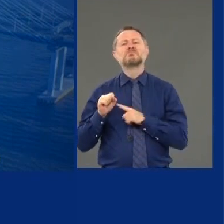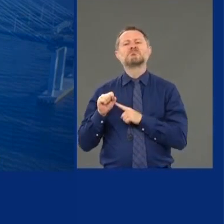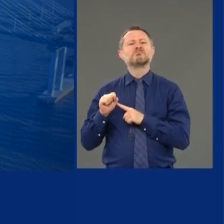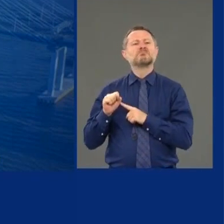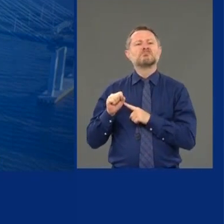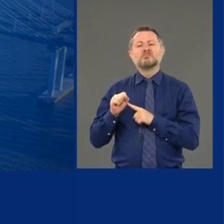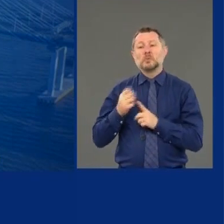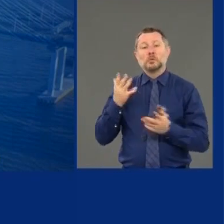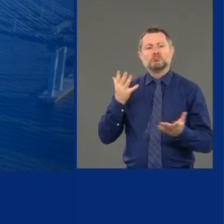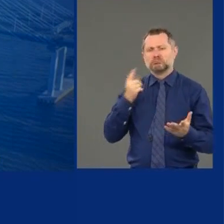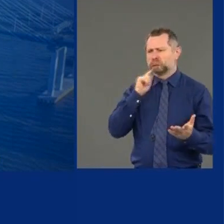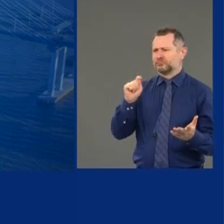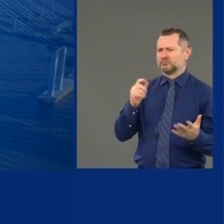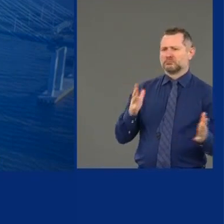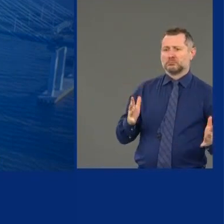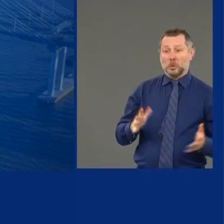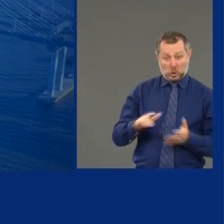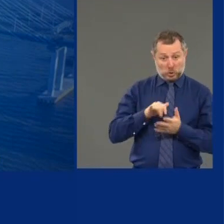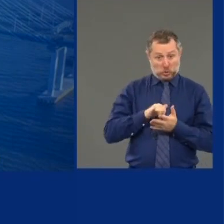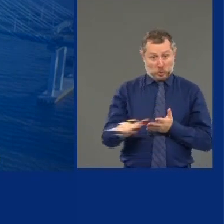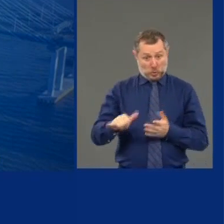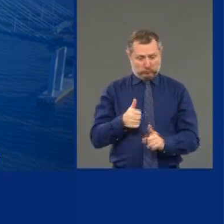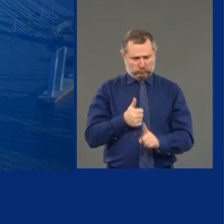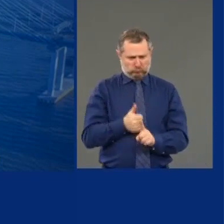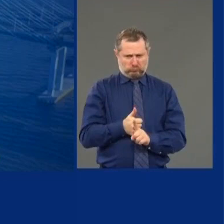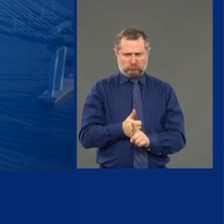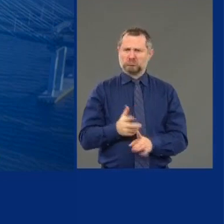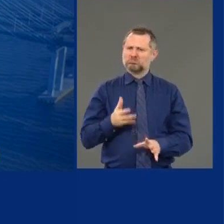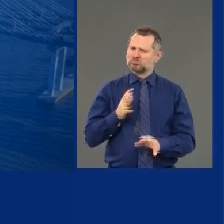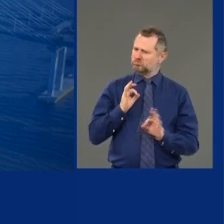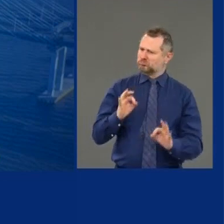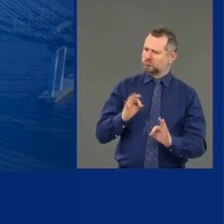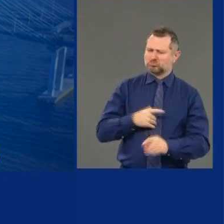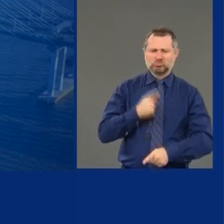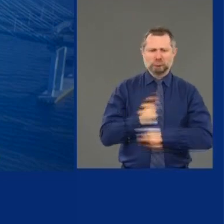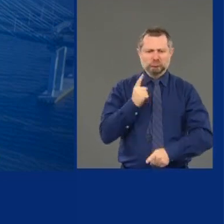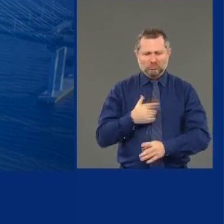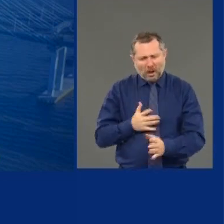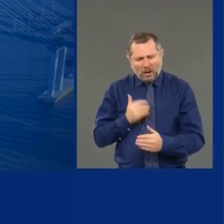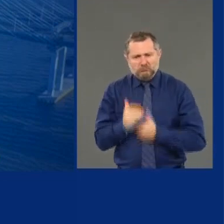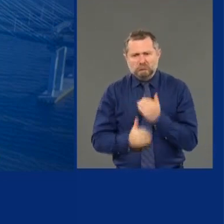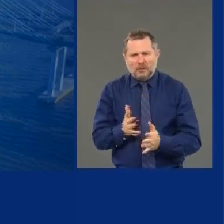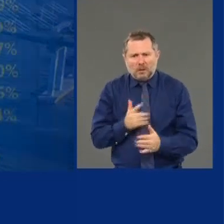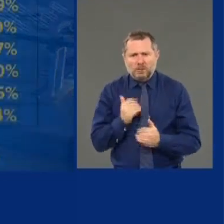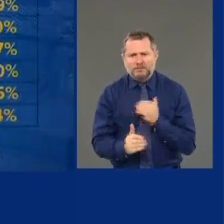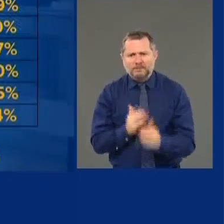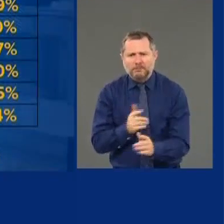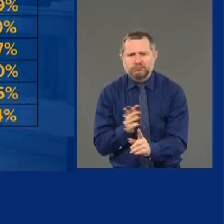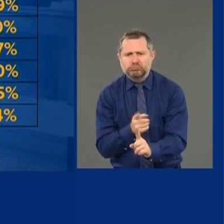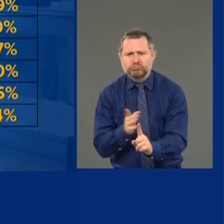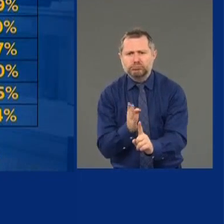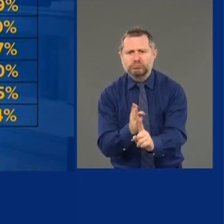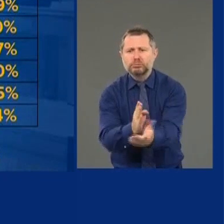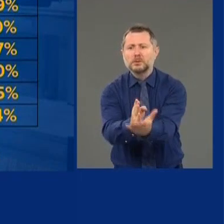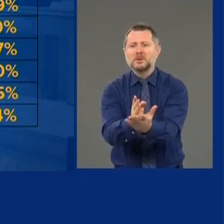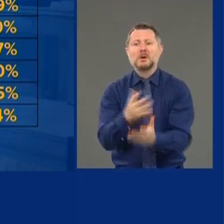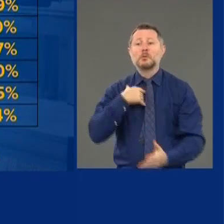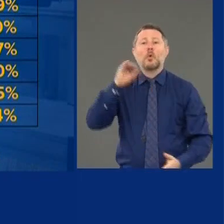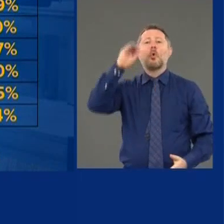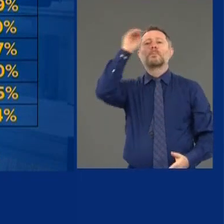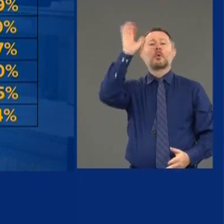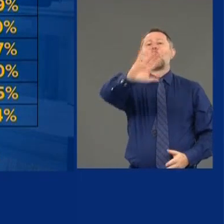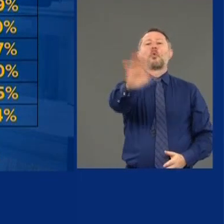And the facts are that New York is on the right track. That is an objective fact. You look at the numbers,